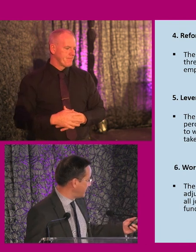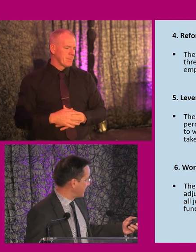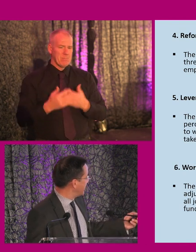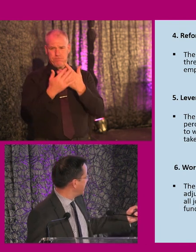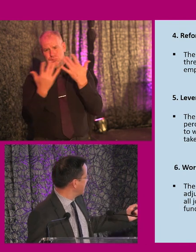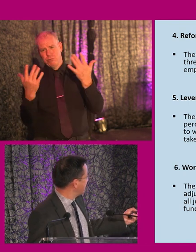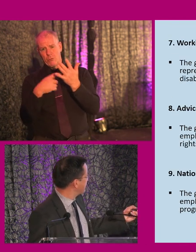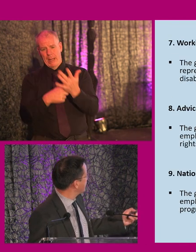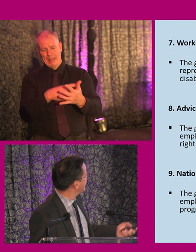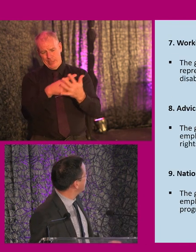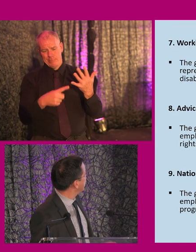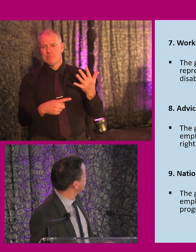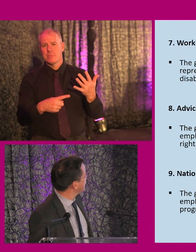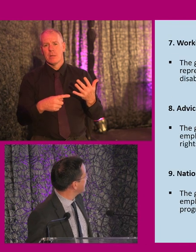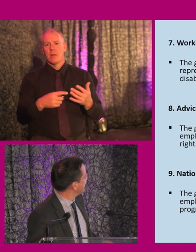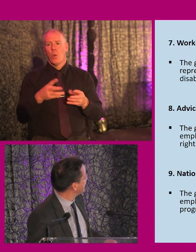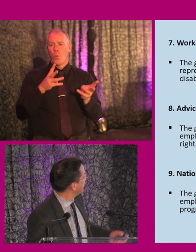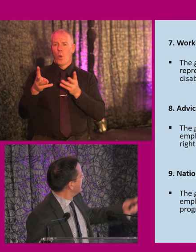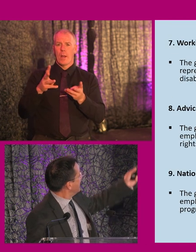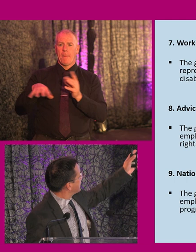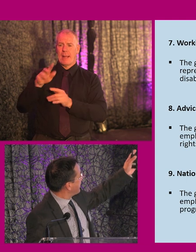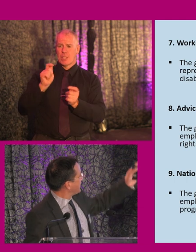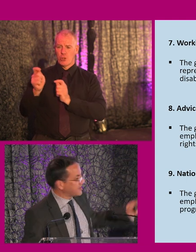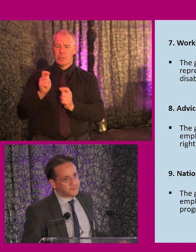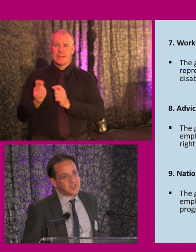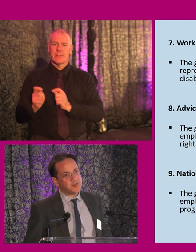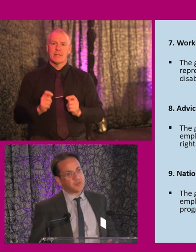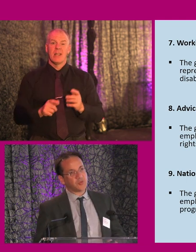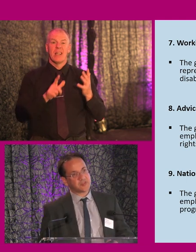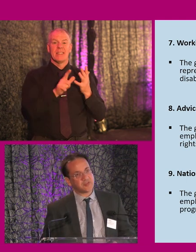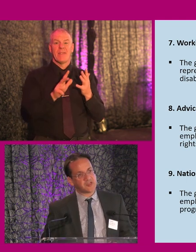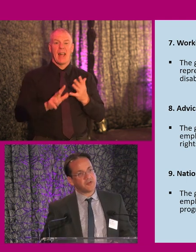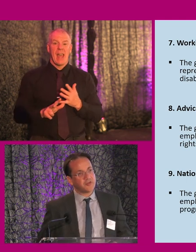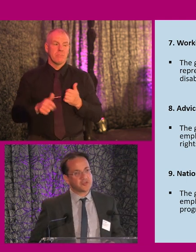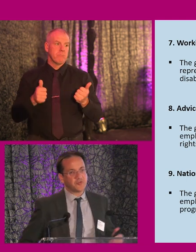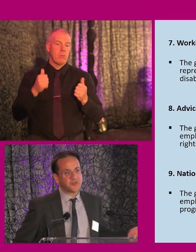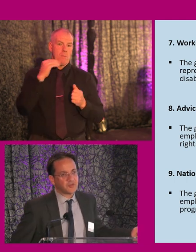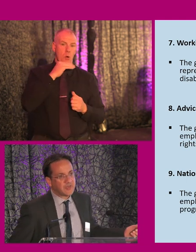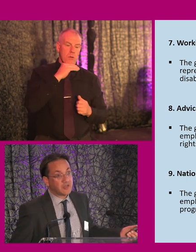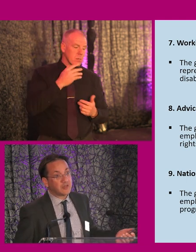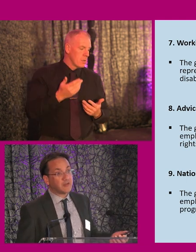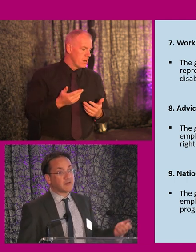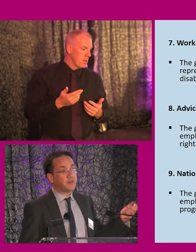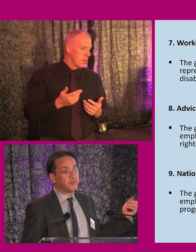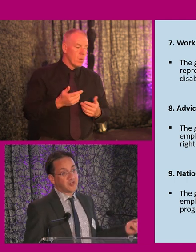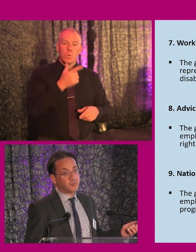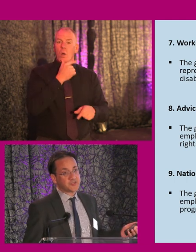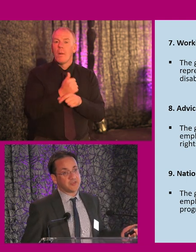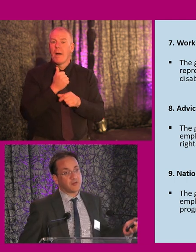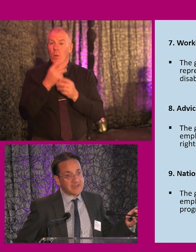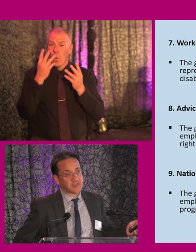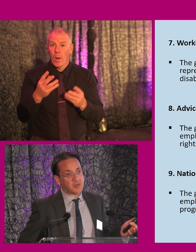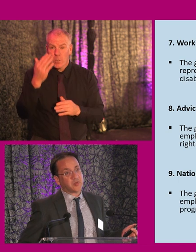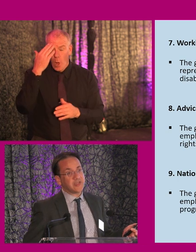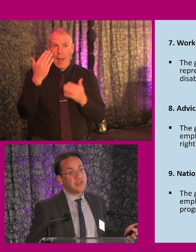Various recommendations in terms of workplace adjustments. Seven, I think it's really important. This whole notion we were talking about earlier, that if you really want